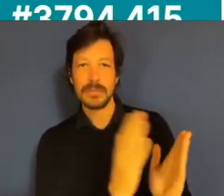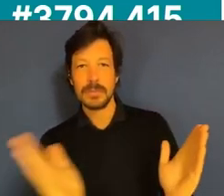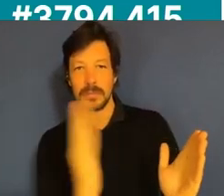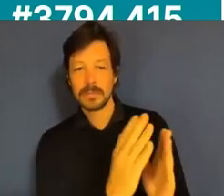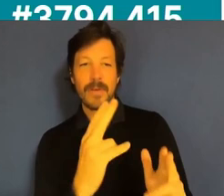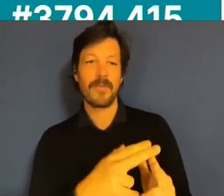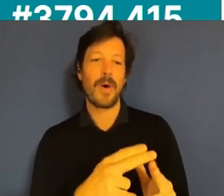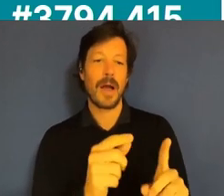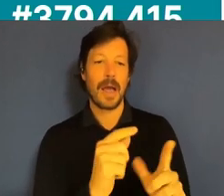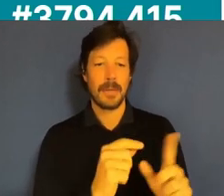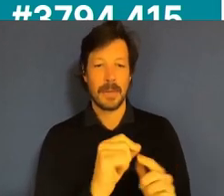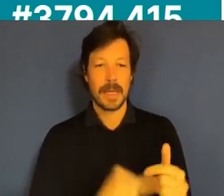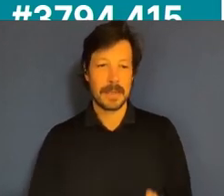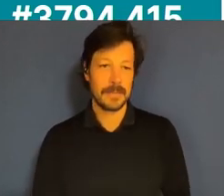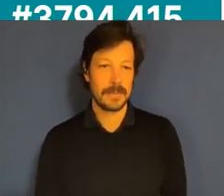How are we going?